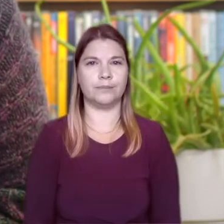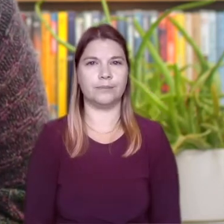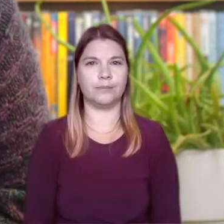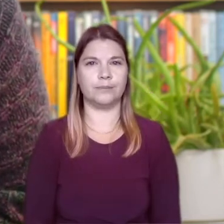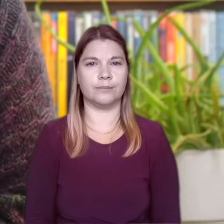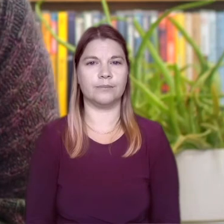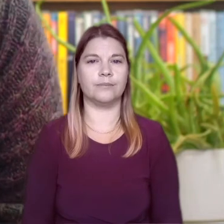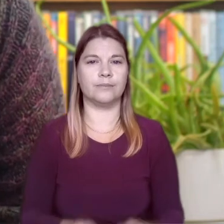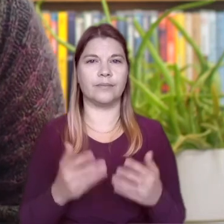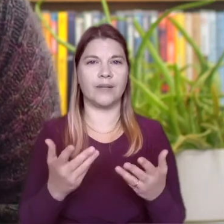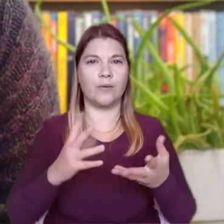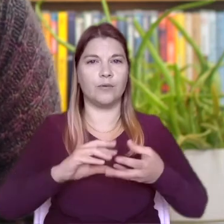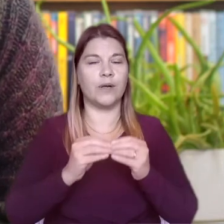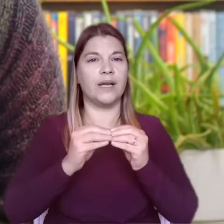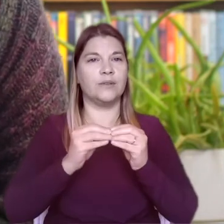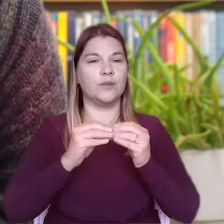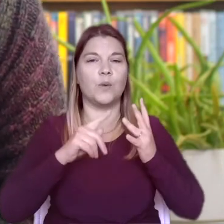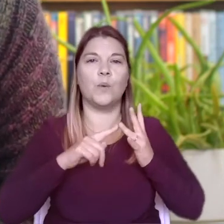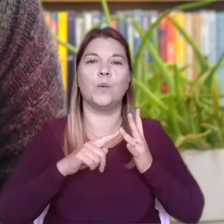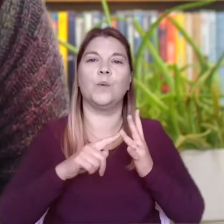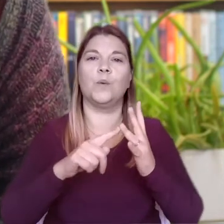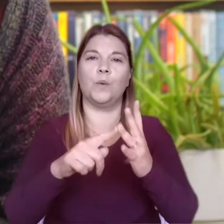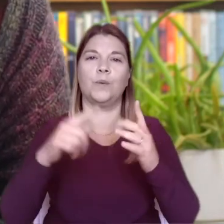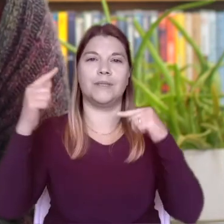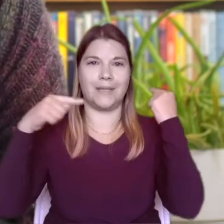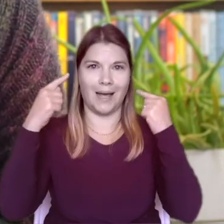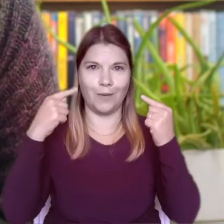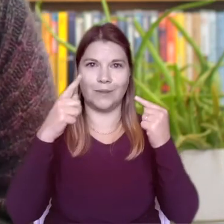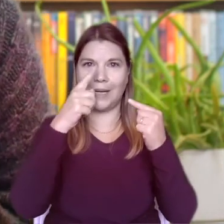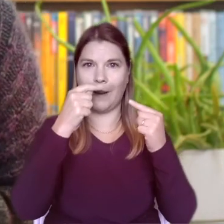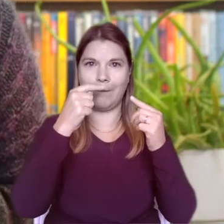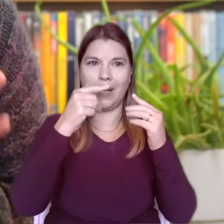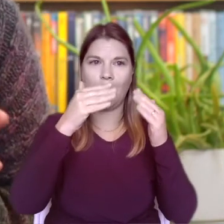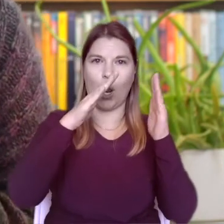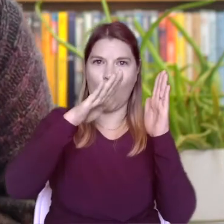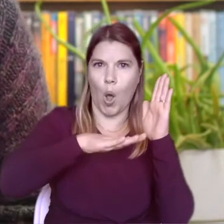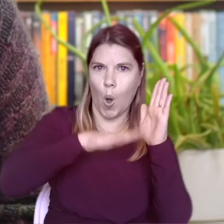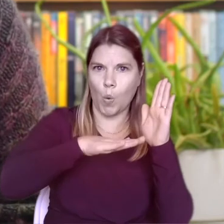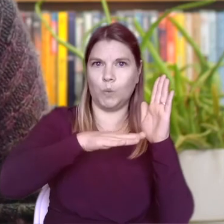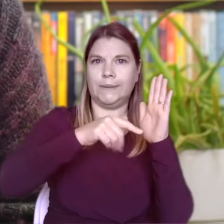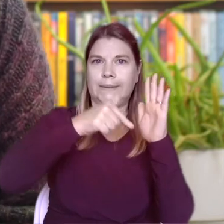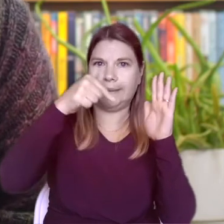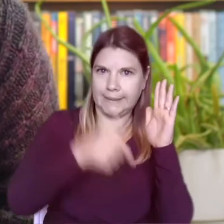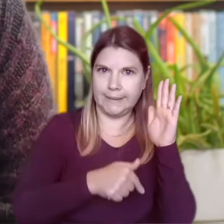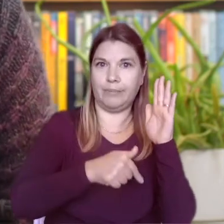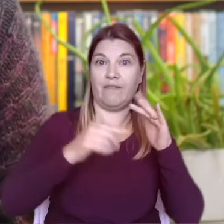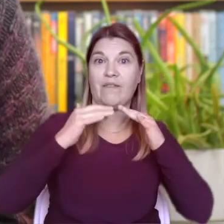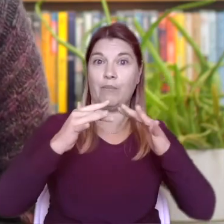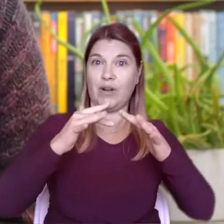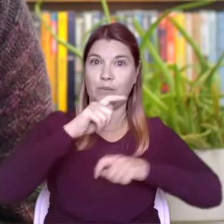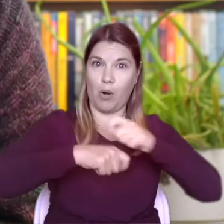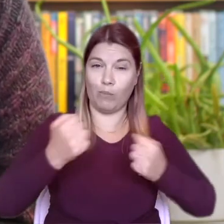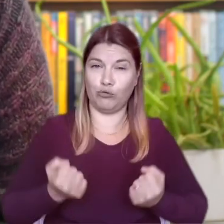if we make an ooh sound and make it lower and deeper the vibrations become stronger let's try together